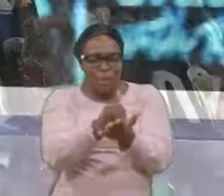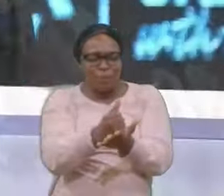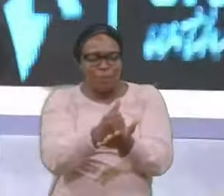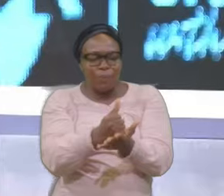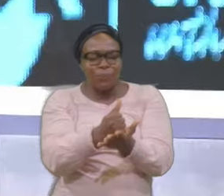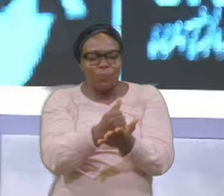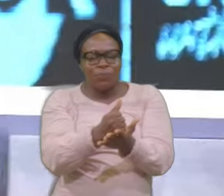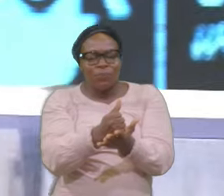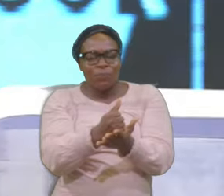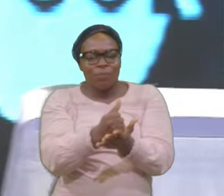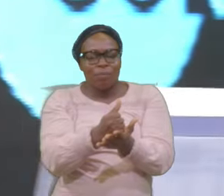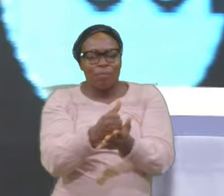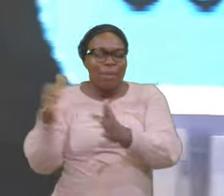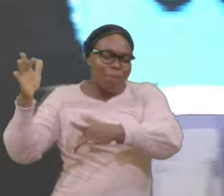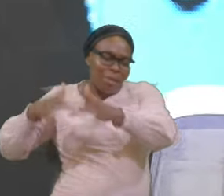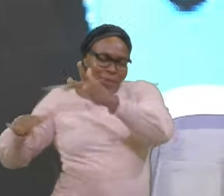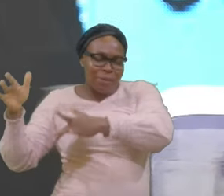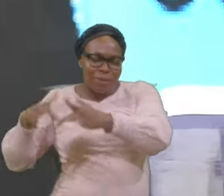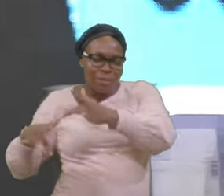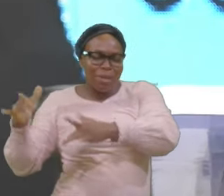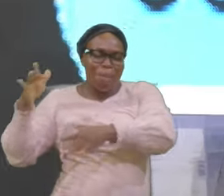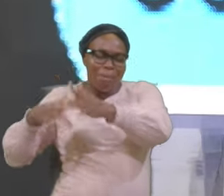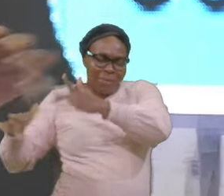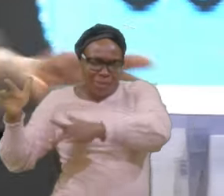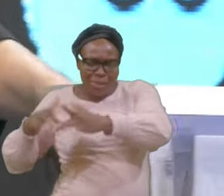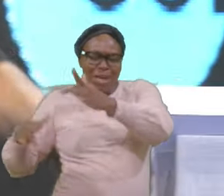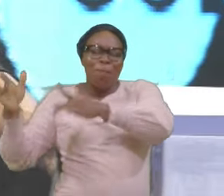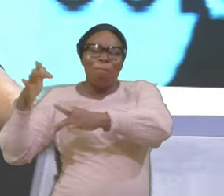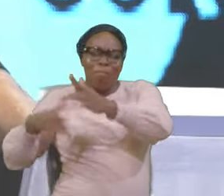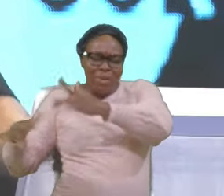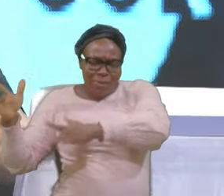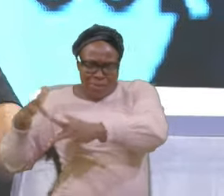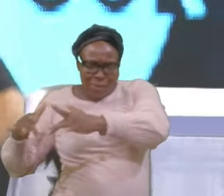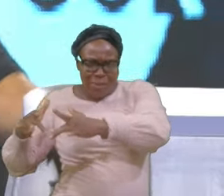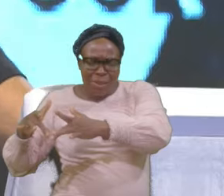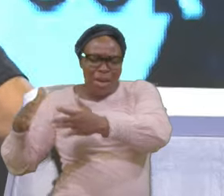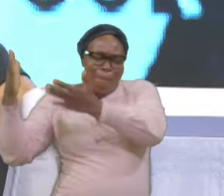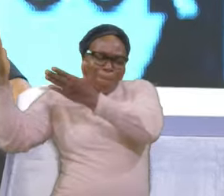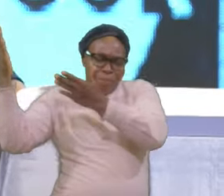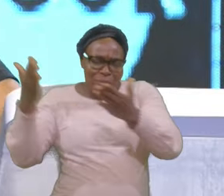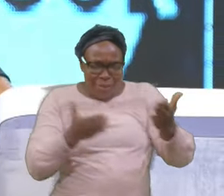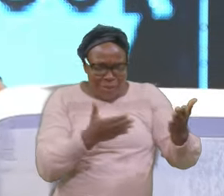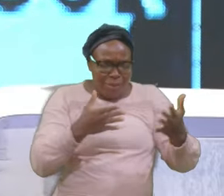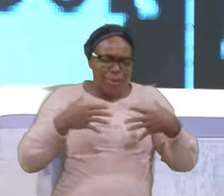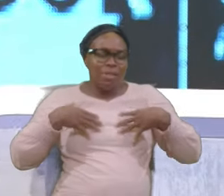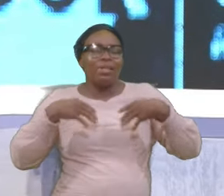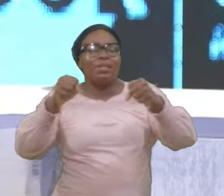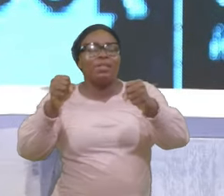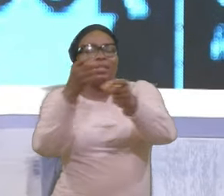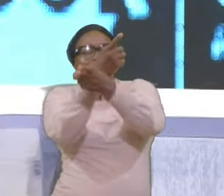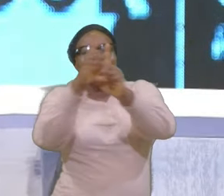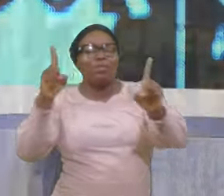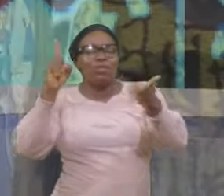Mercy Mercy Mercy Brings Healing Deliverance To